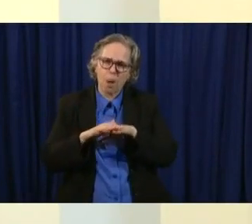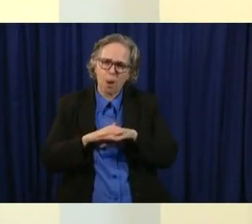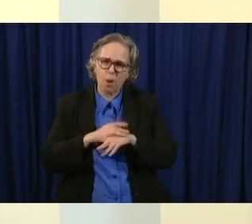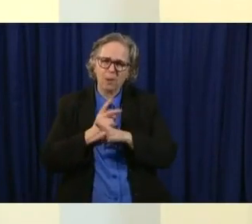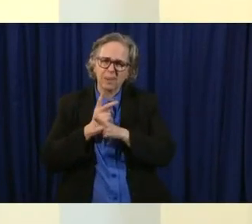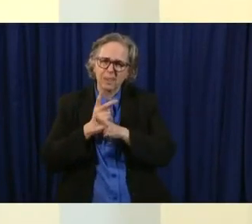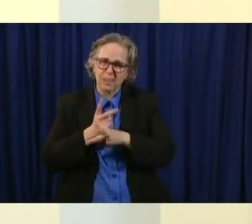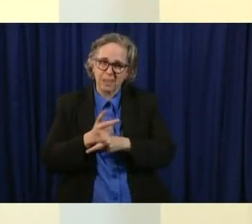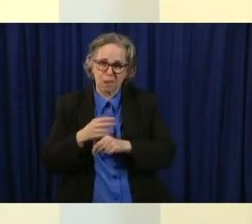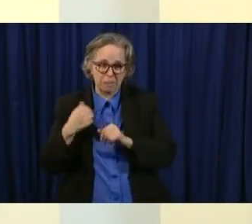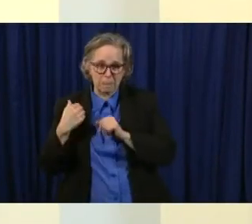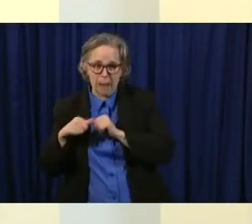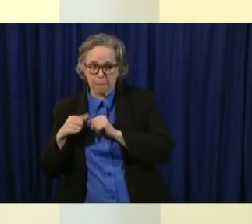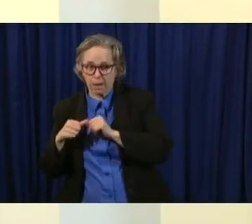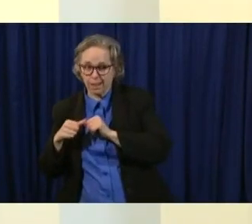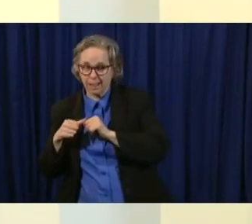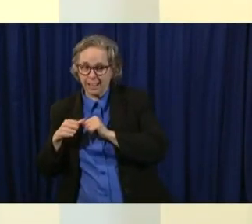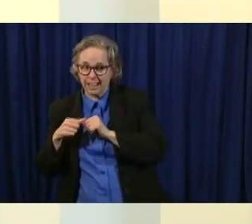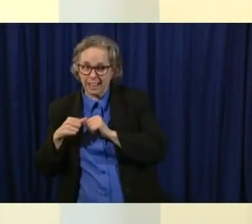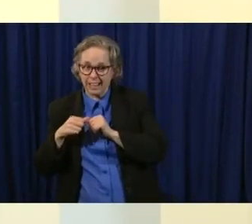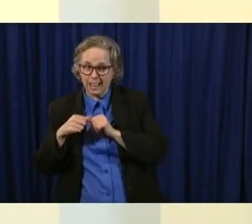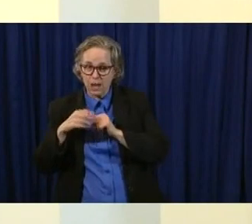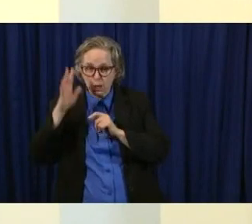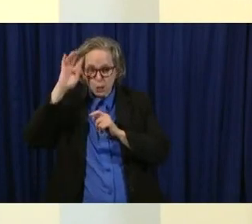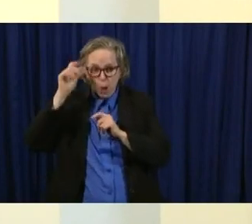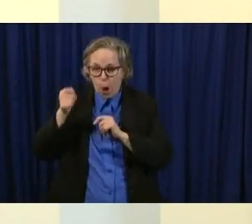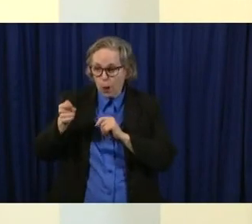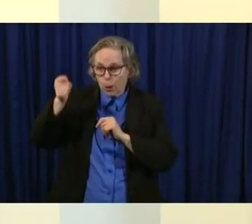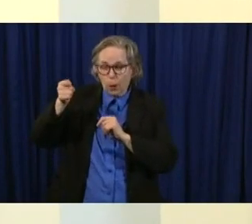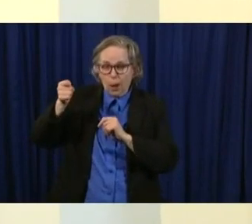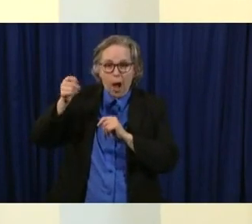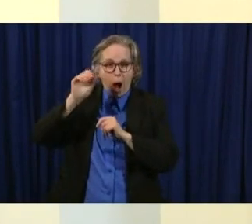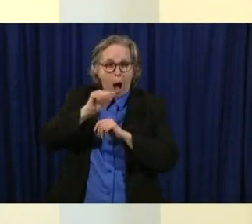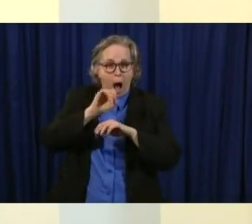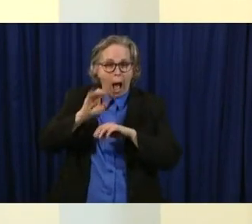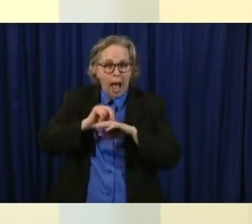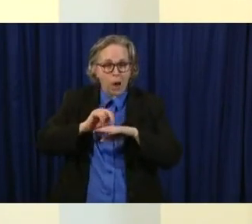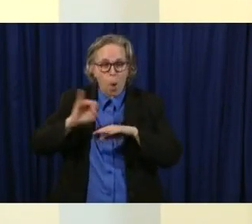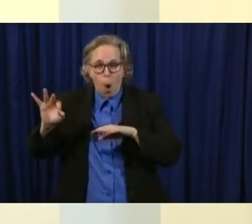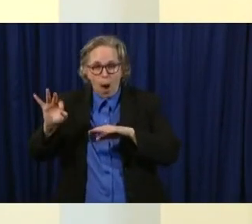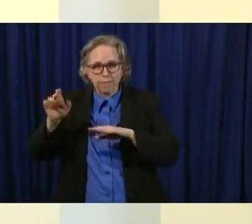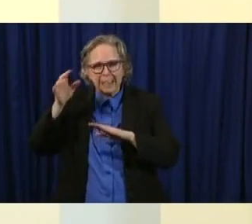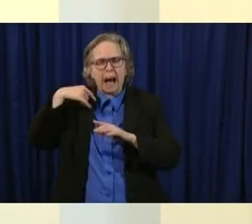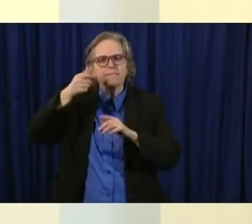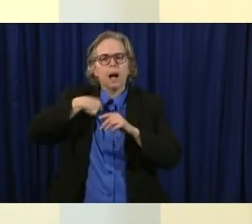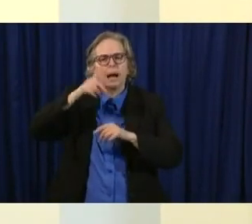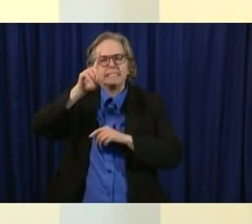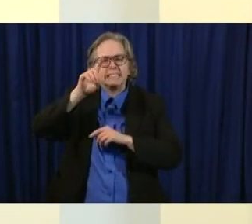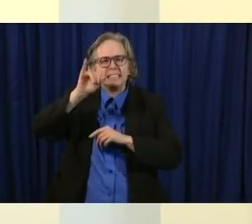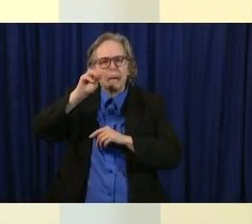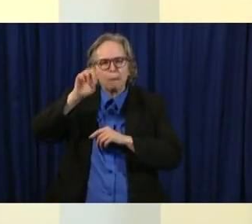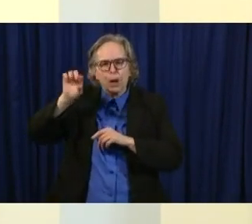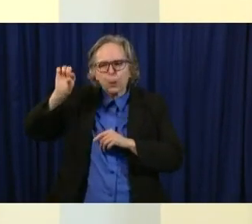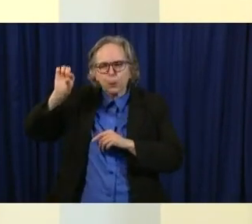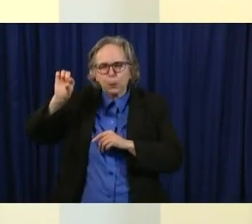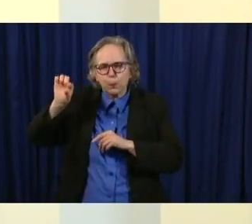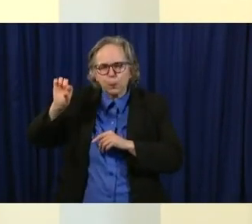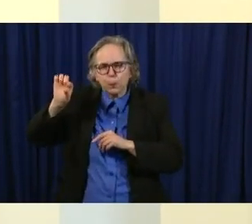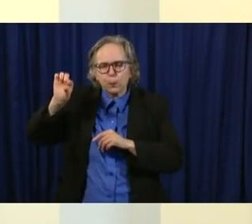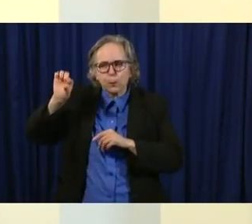and being more surgical and then we'll learn from that as will the entire country and world